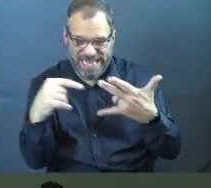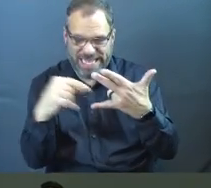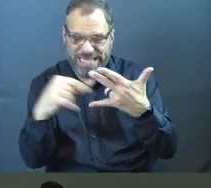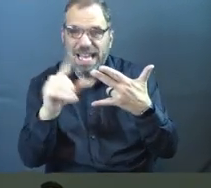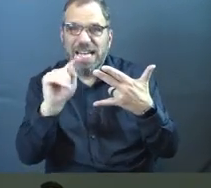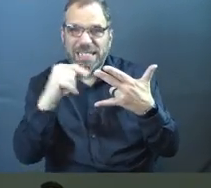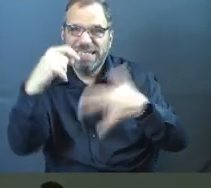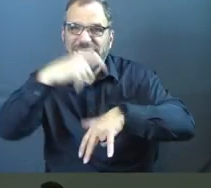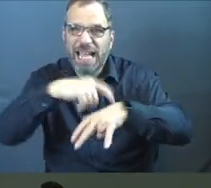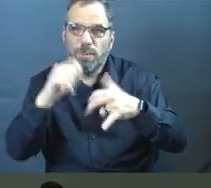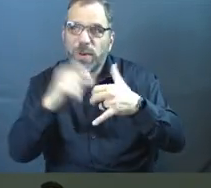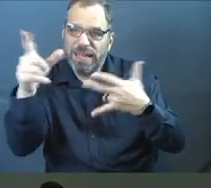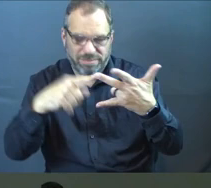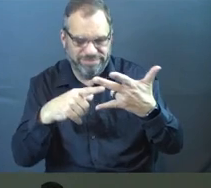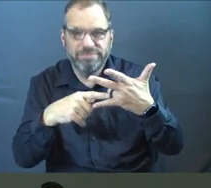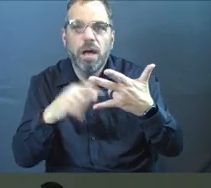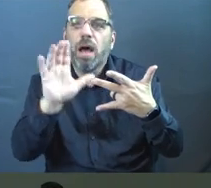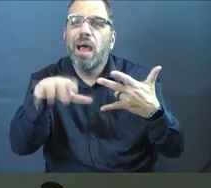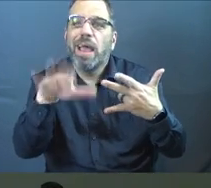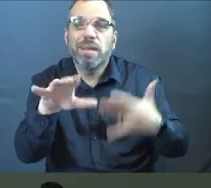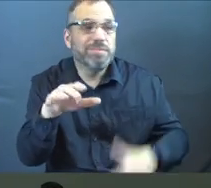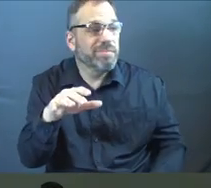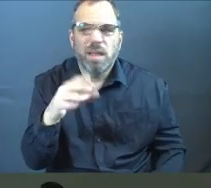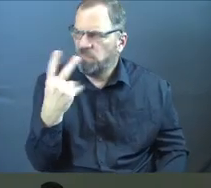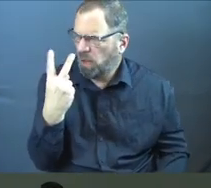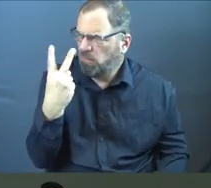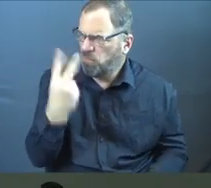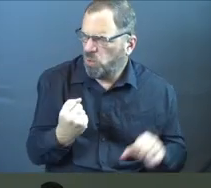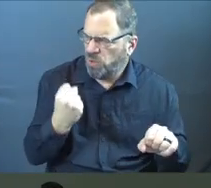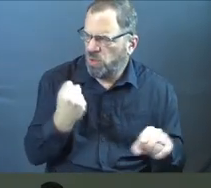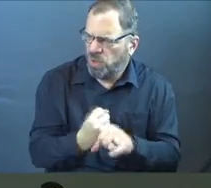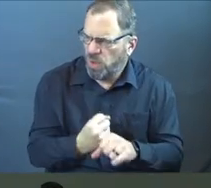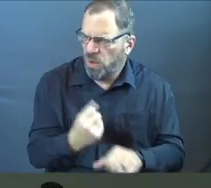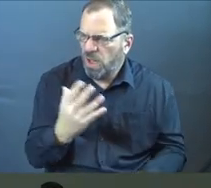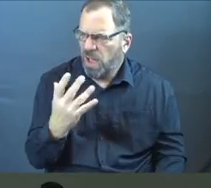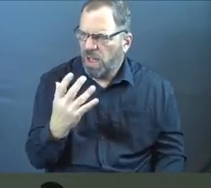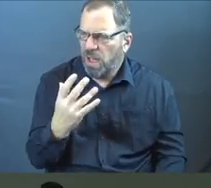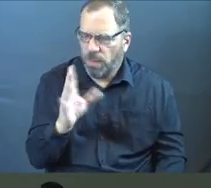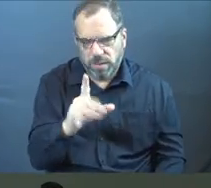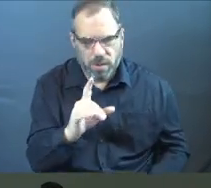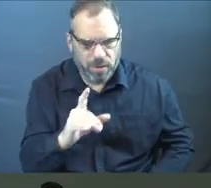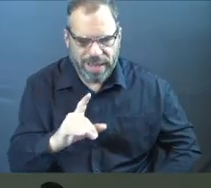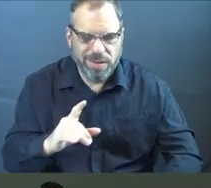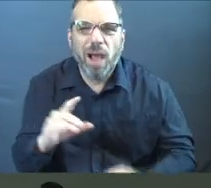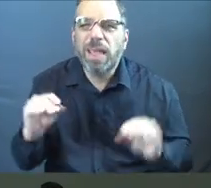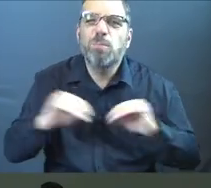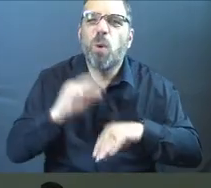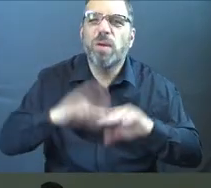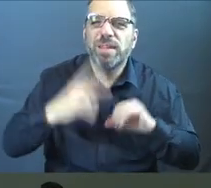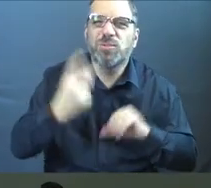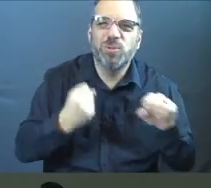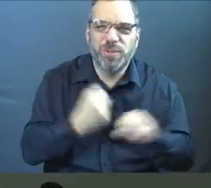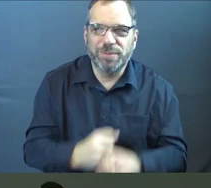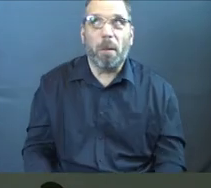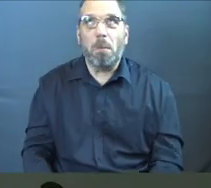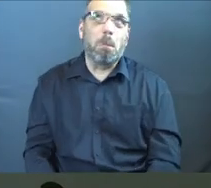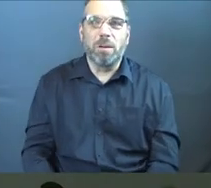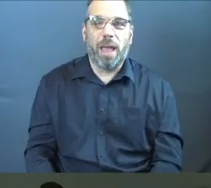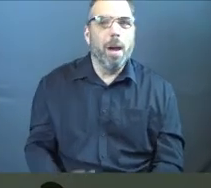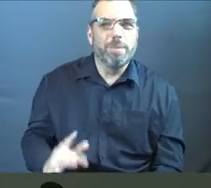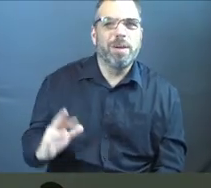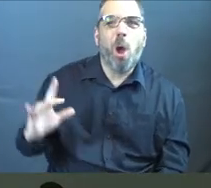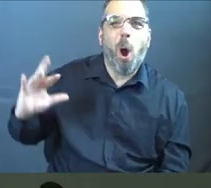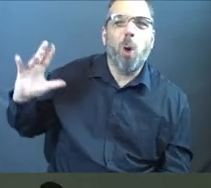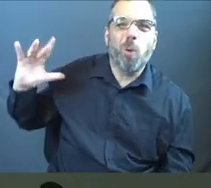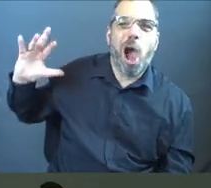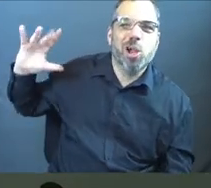time with him. Just to let you guys know, a couple years ago, I did, I should probably say longer than that so I look better, but it was a while